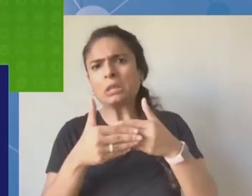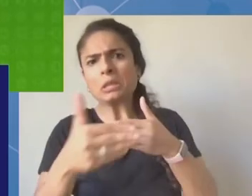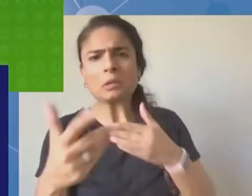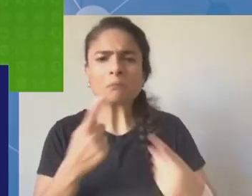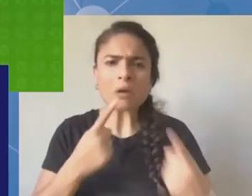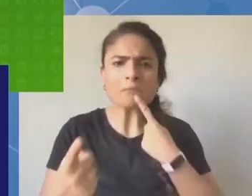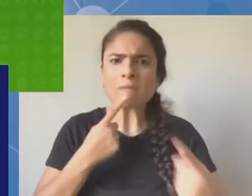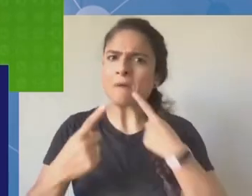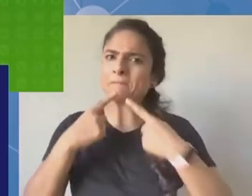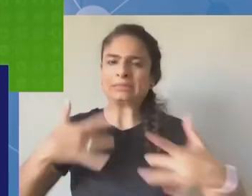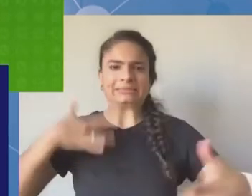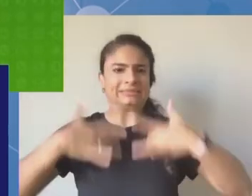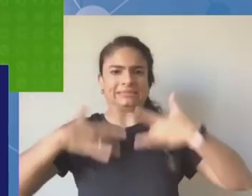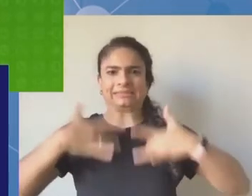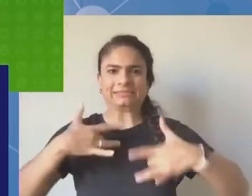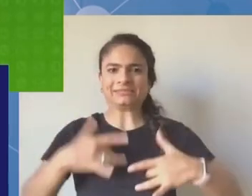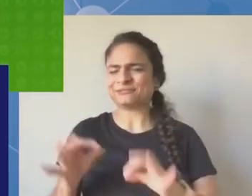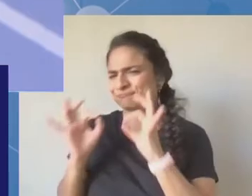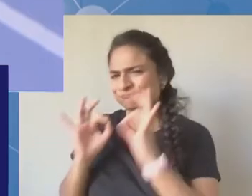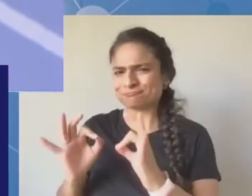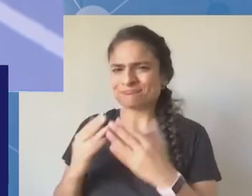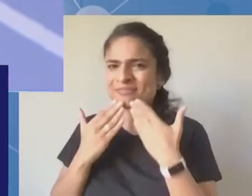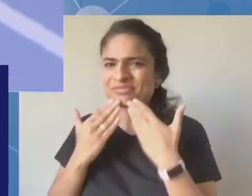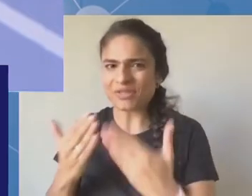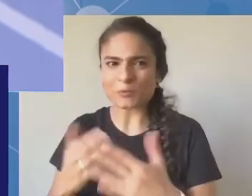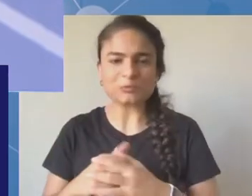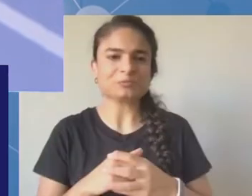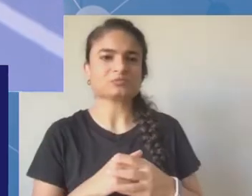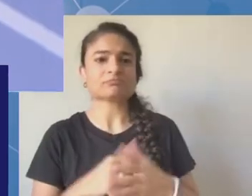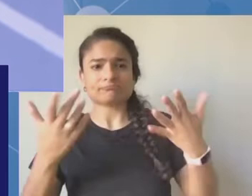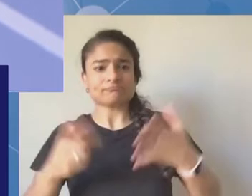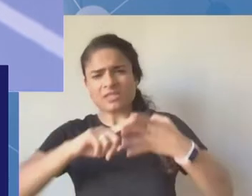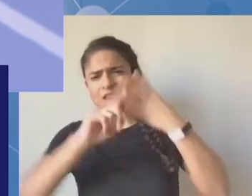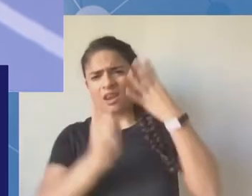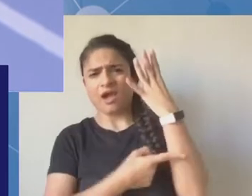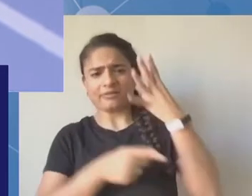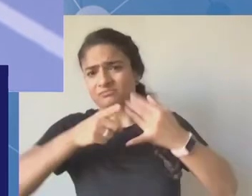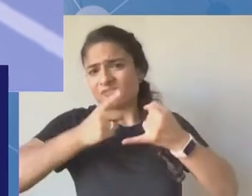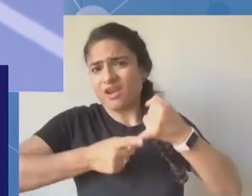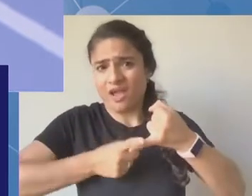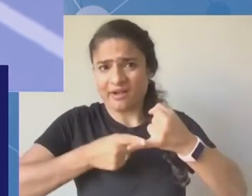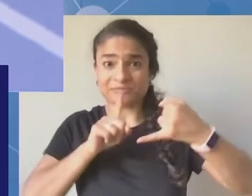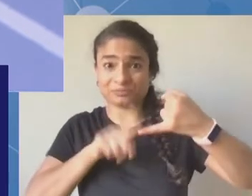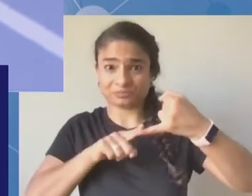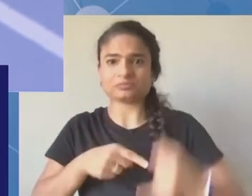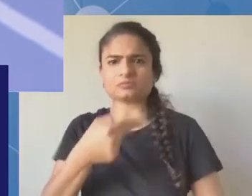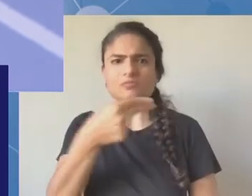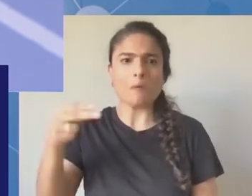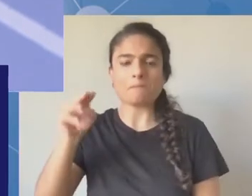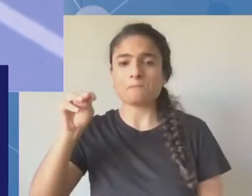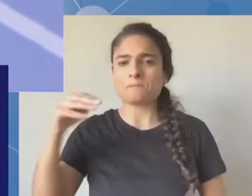Yes, good afternoon, ladies and gentlemen. It's a great pleasure for me to be with you today. Thank you very much for being with